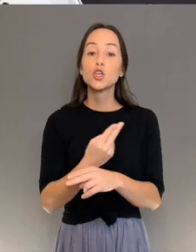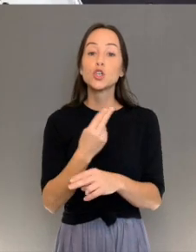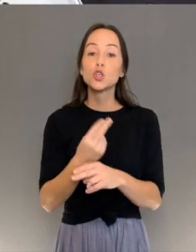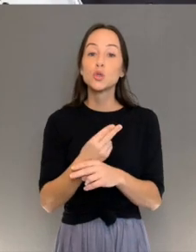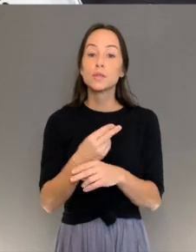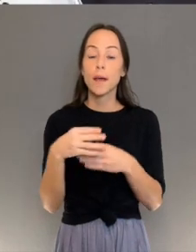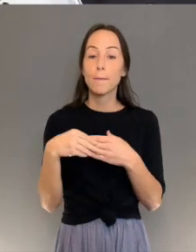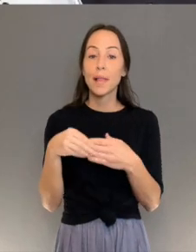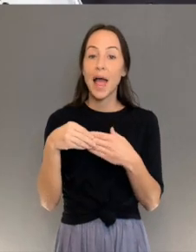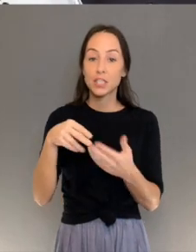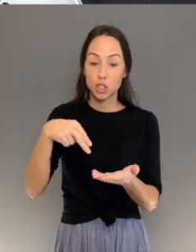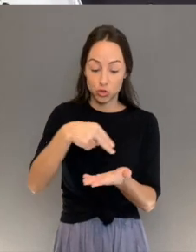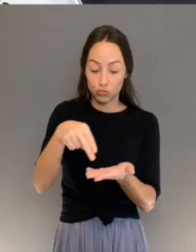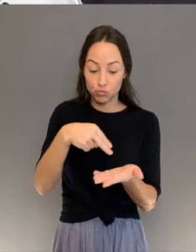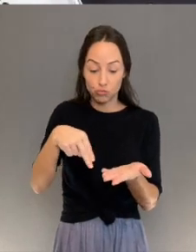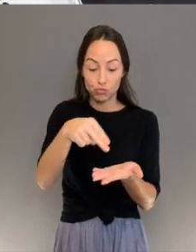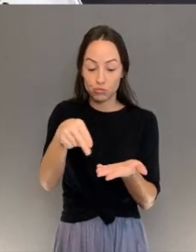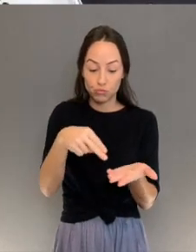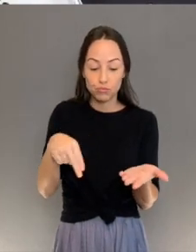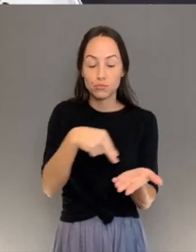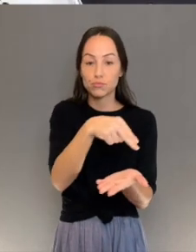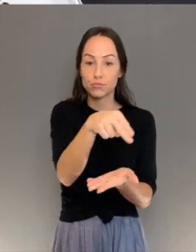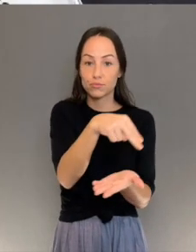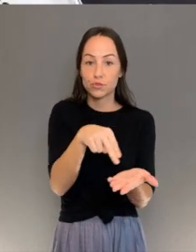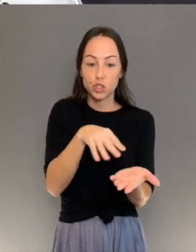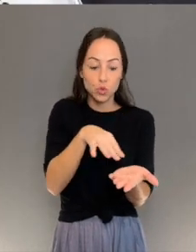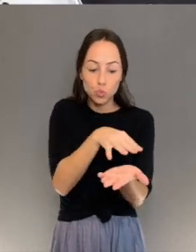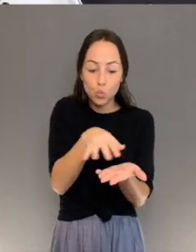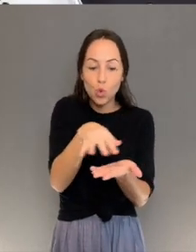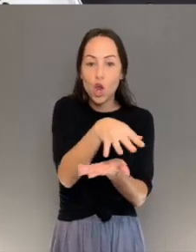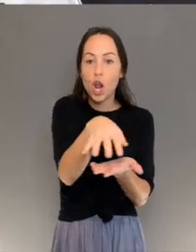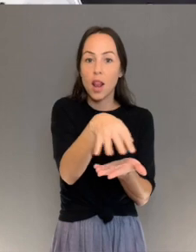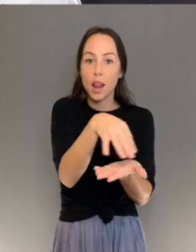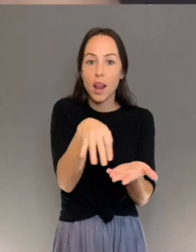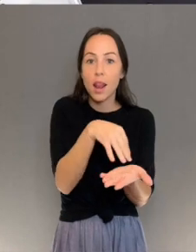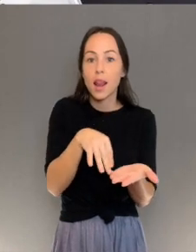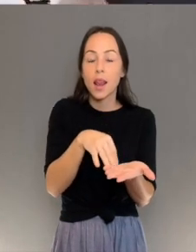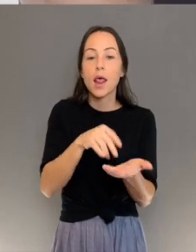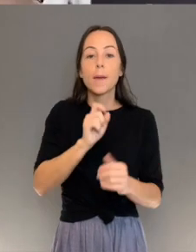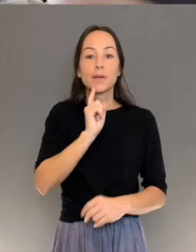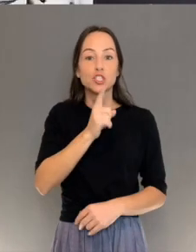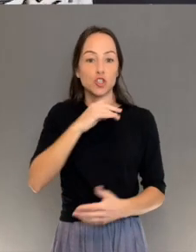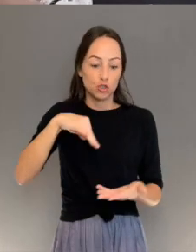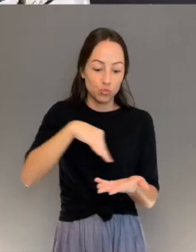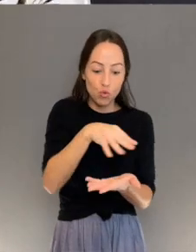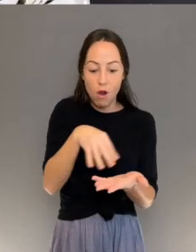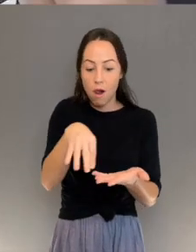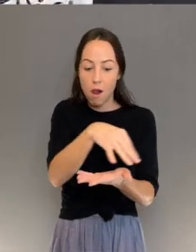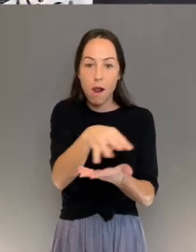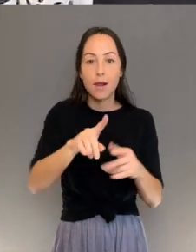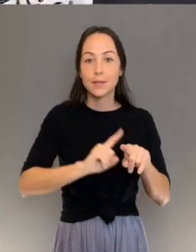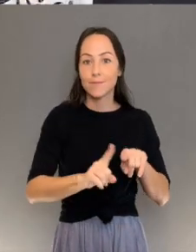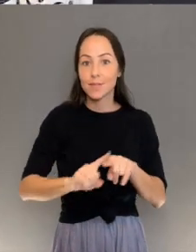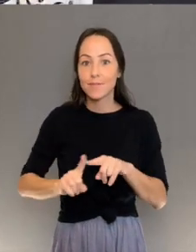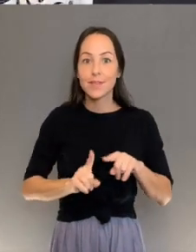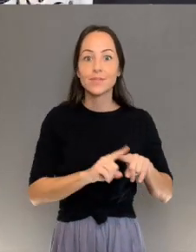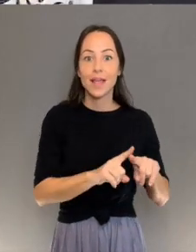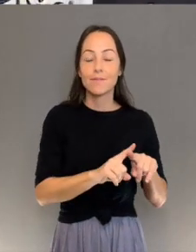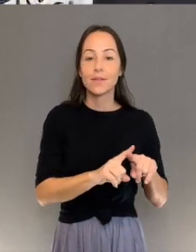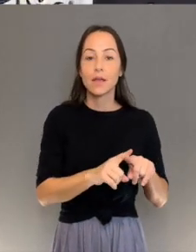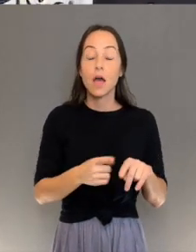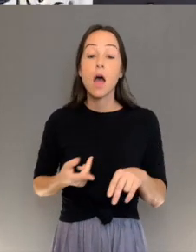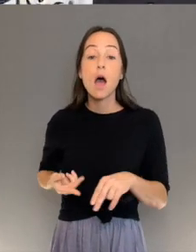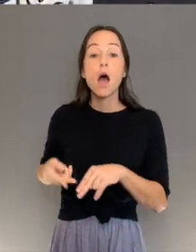the food coloring into the shaving cream Make sure to swirl in all directions Optional stirrers include a hair pick,